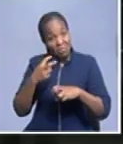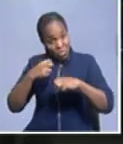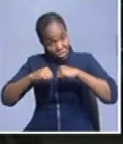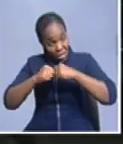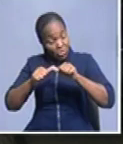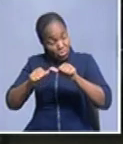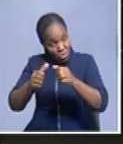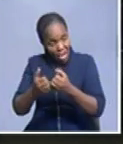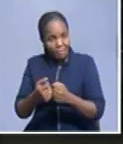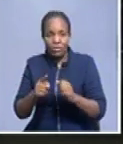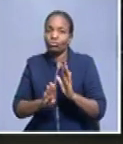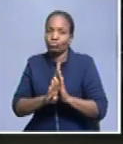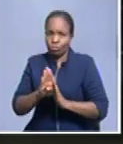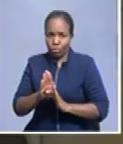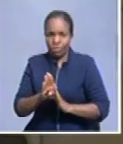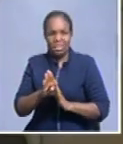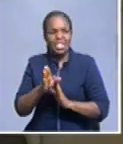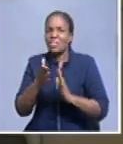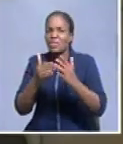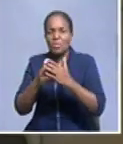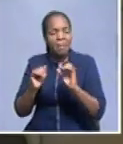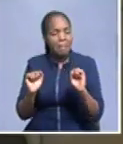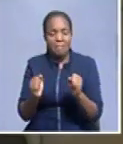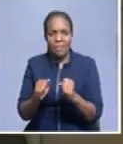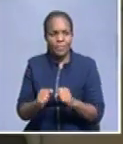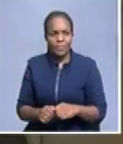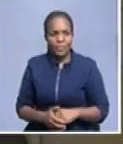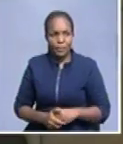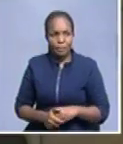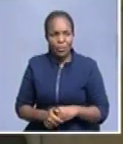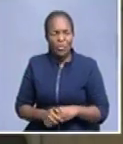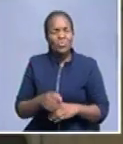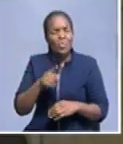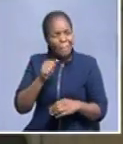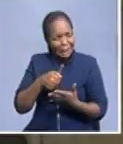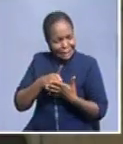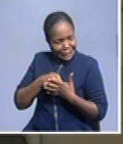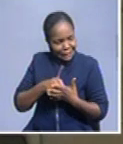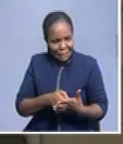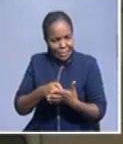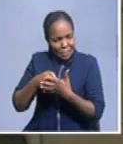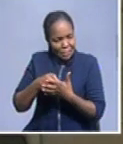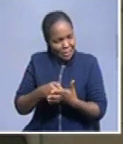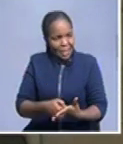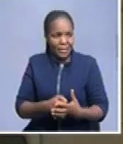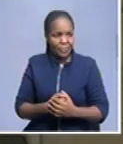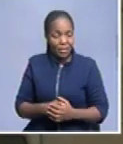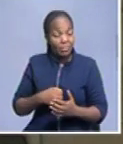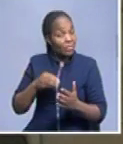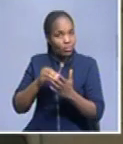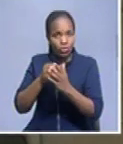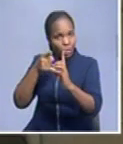Now they say the sky is the limit. It puts too much pressure on me because I've set a bar